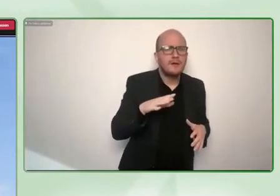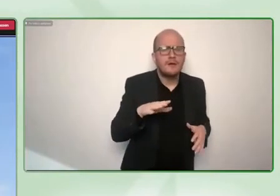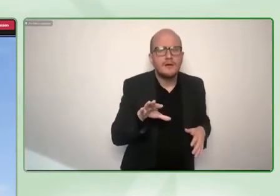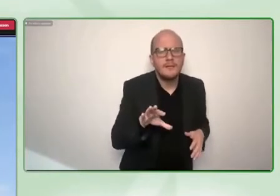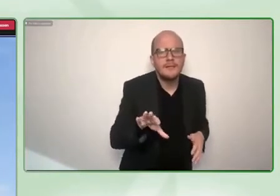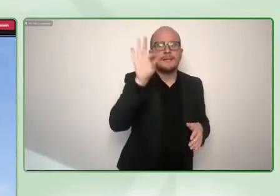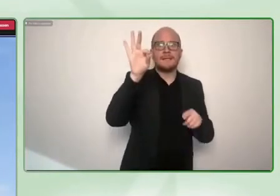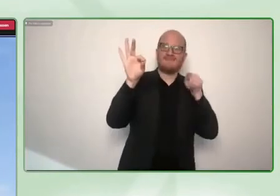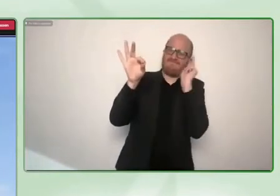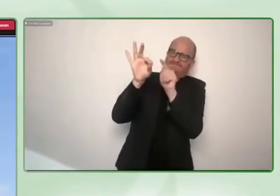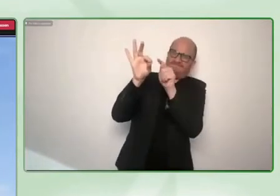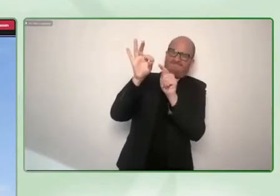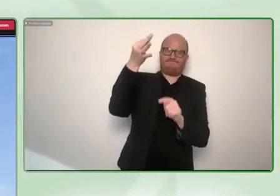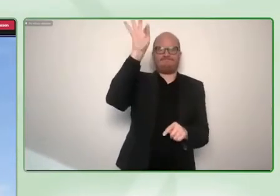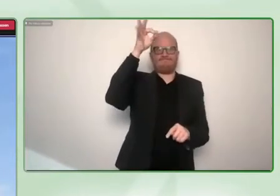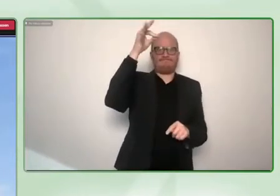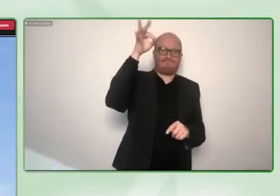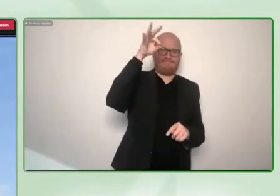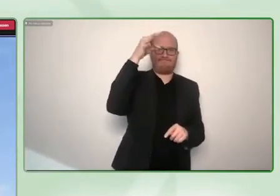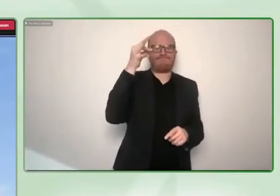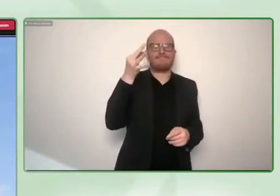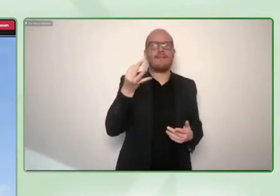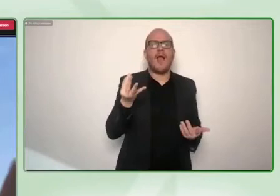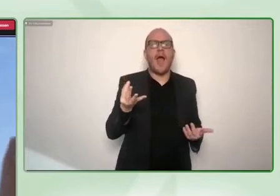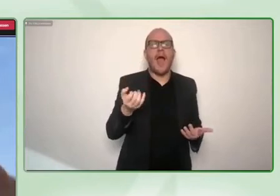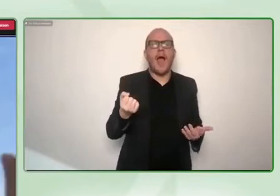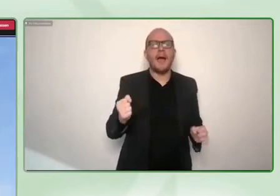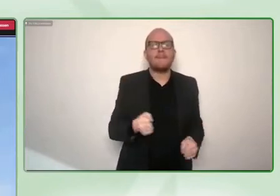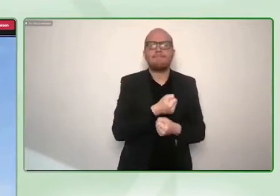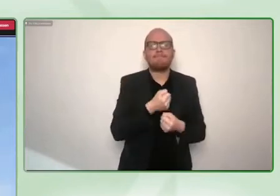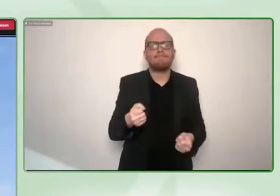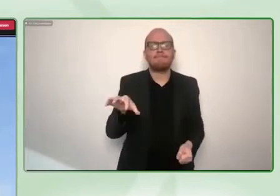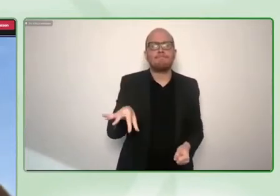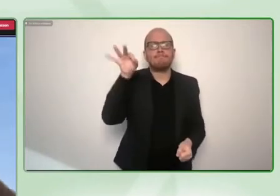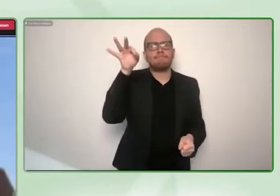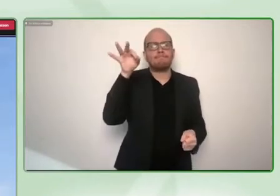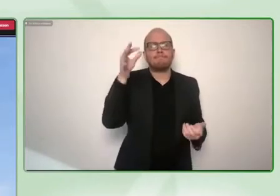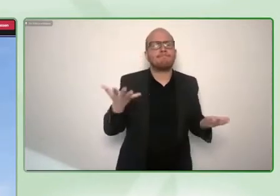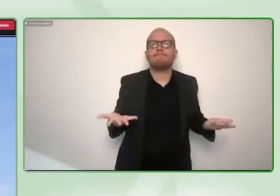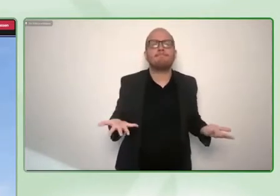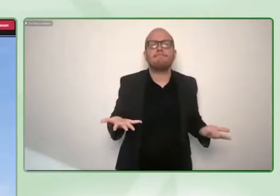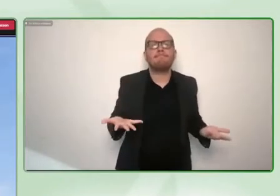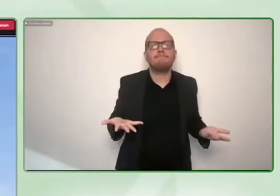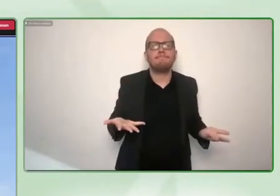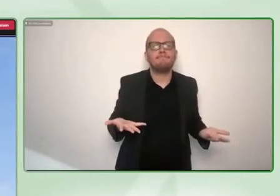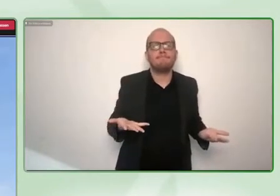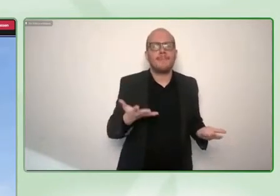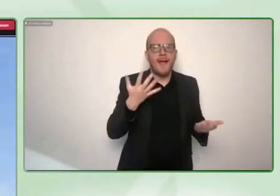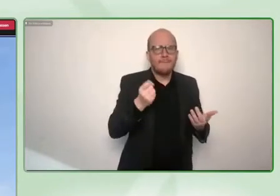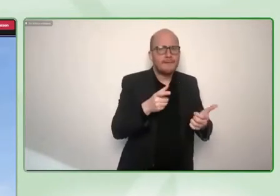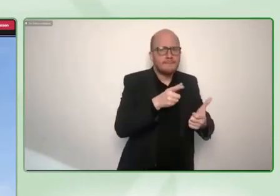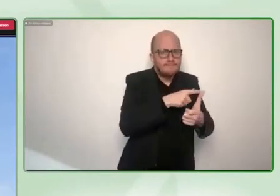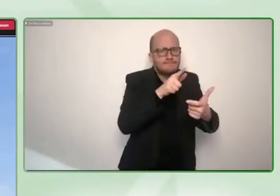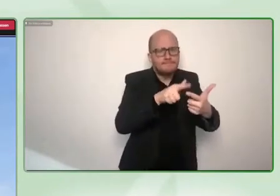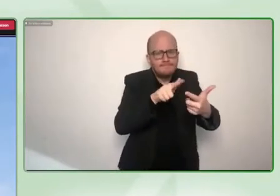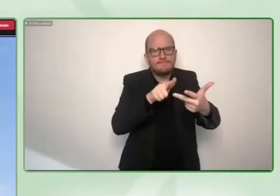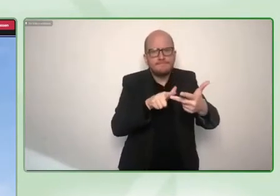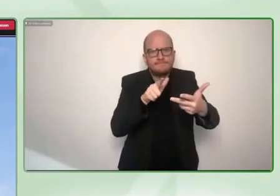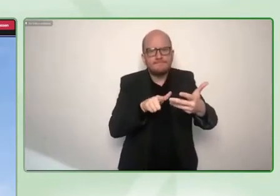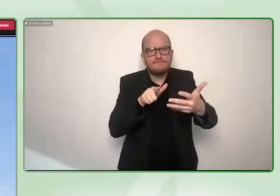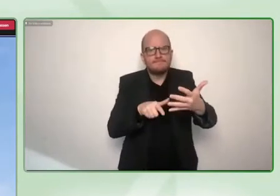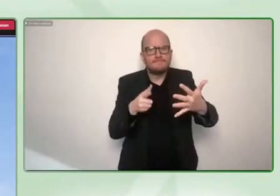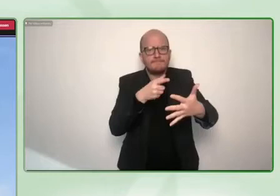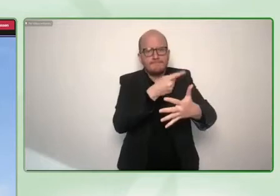19 different skills coming from basically analytic competencies over to